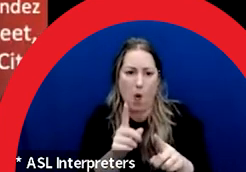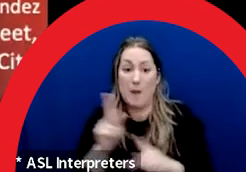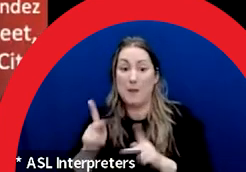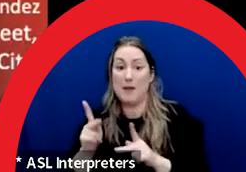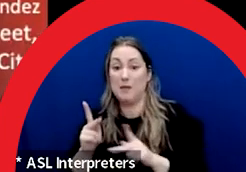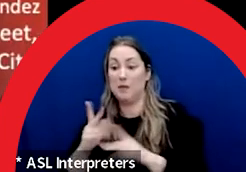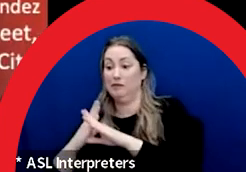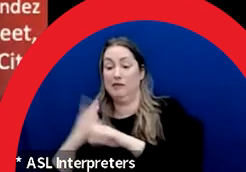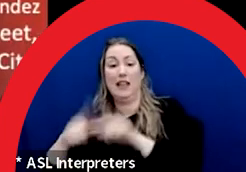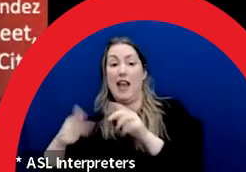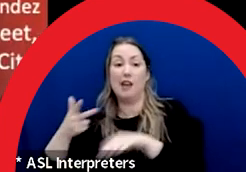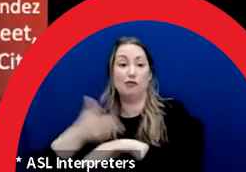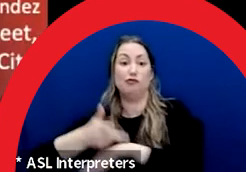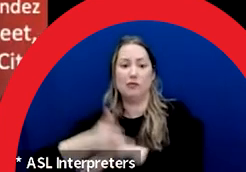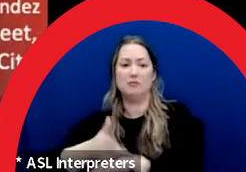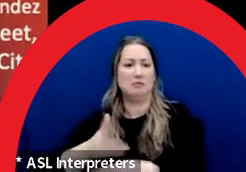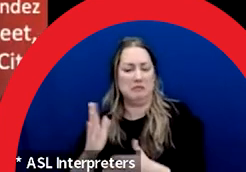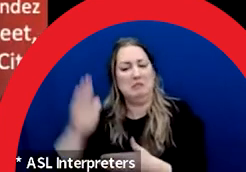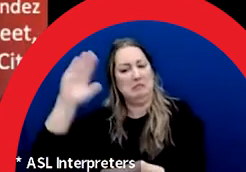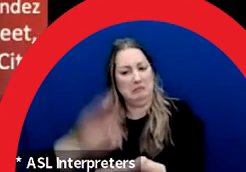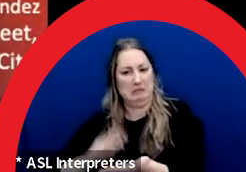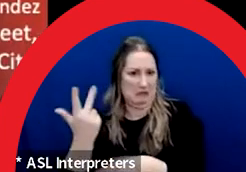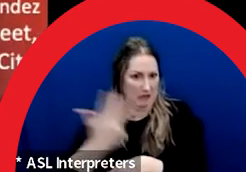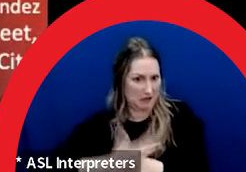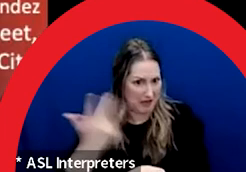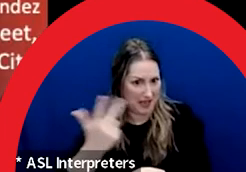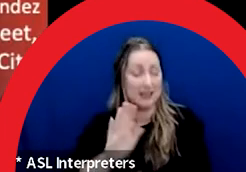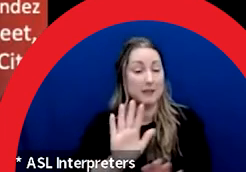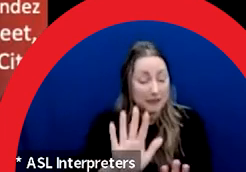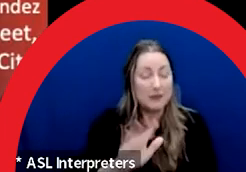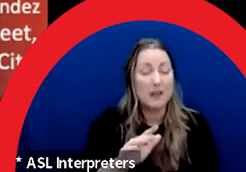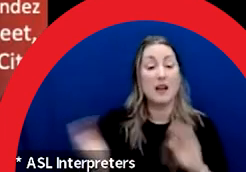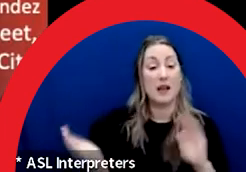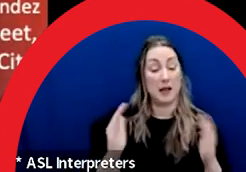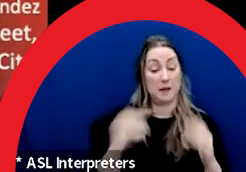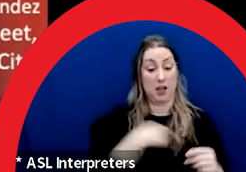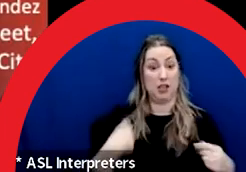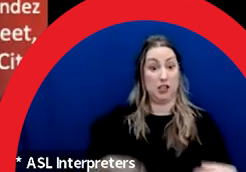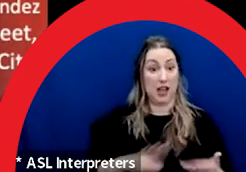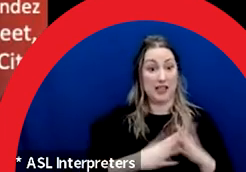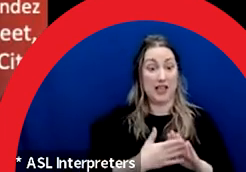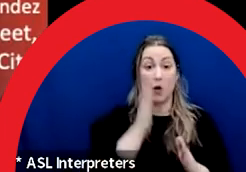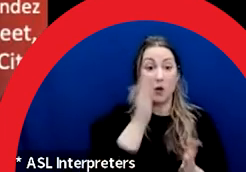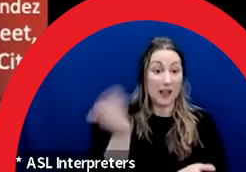Keep in mind, this road mural in Calgary's Chinatown is a temporary project with no plan to repaint it.